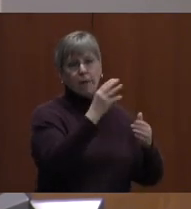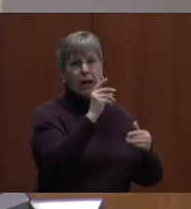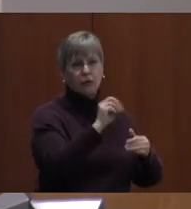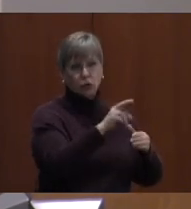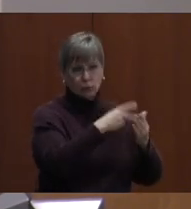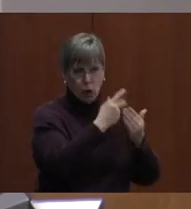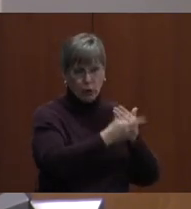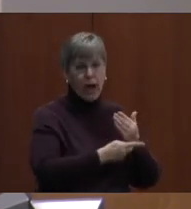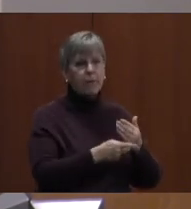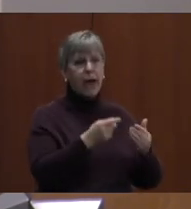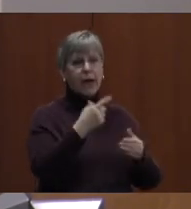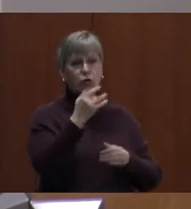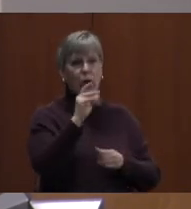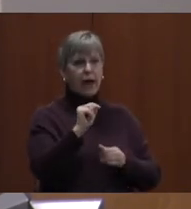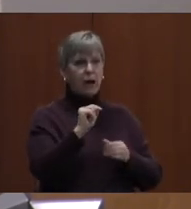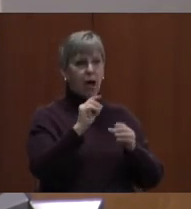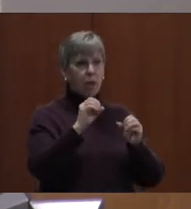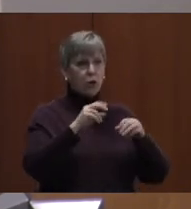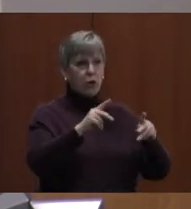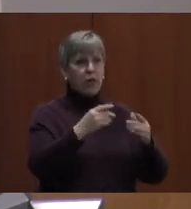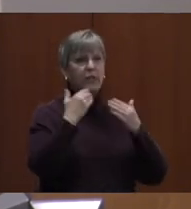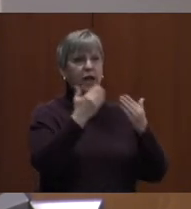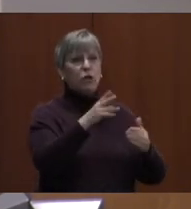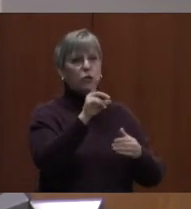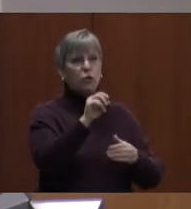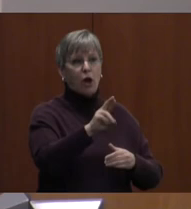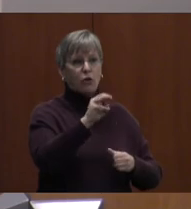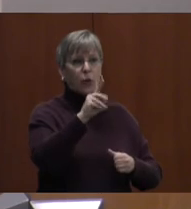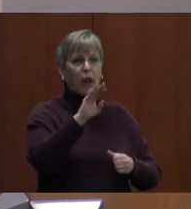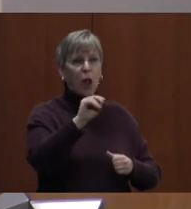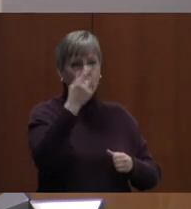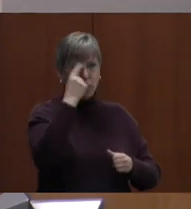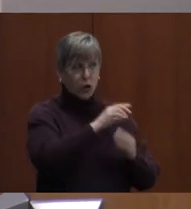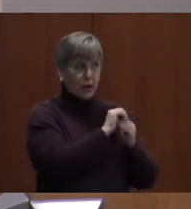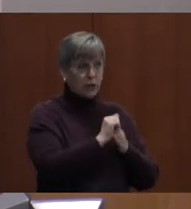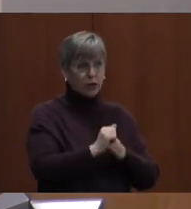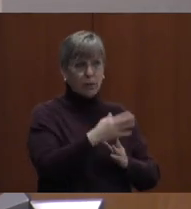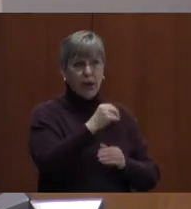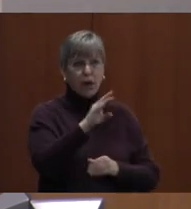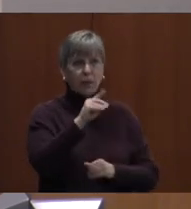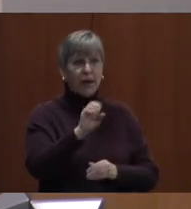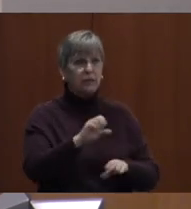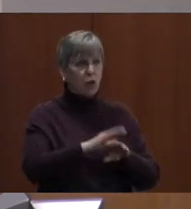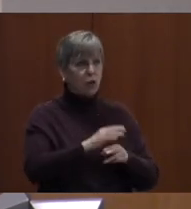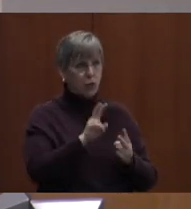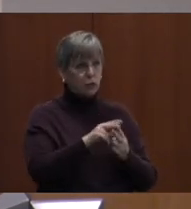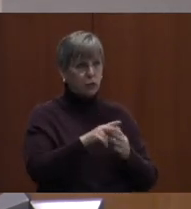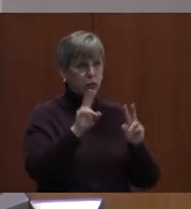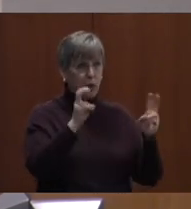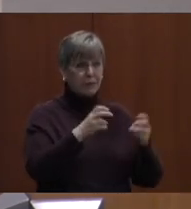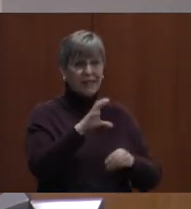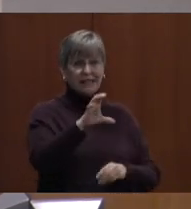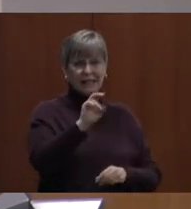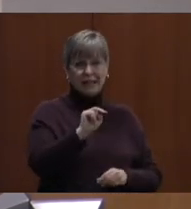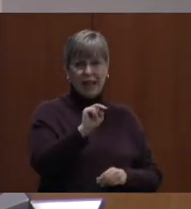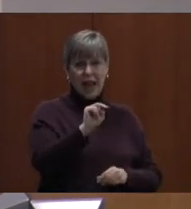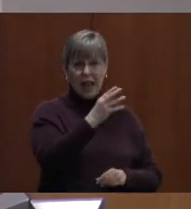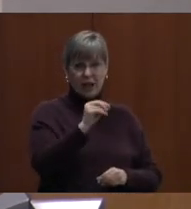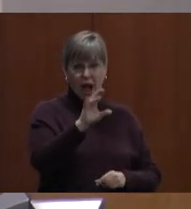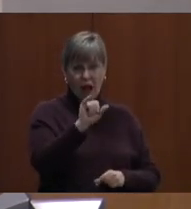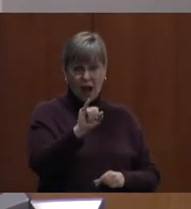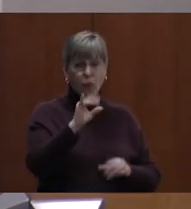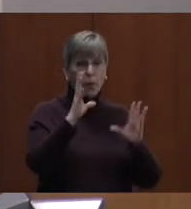grant opportunities. Thank you, Dr. Willow, for your leadership and updates on those topics. C and I will meet here again